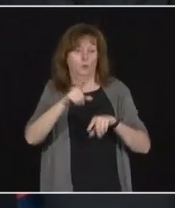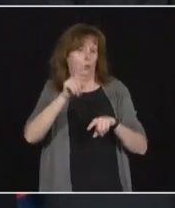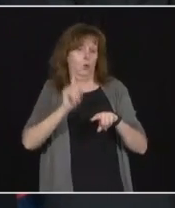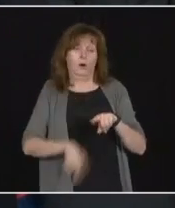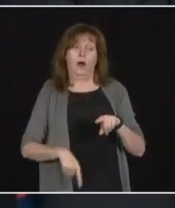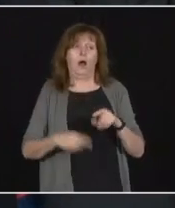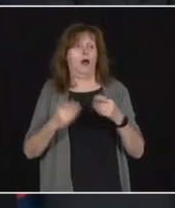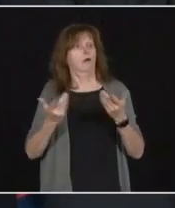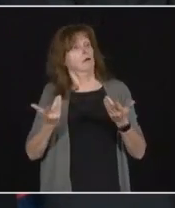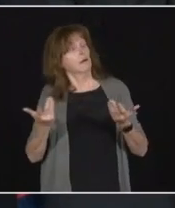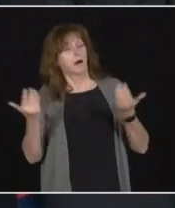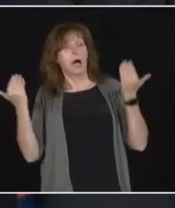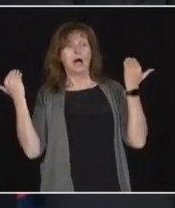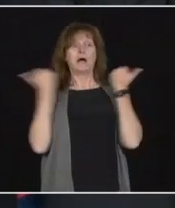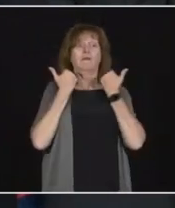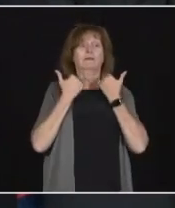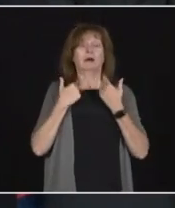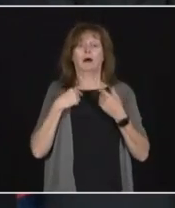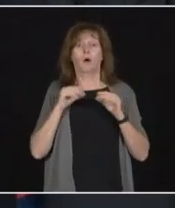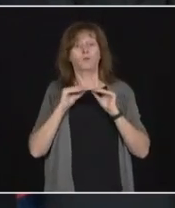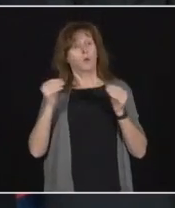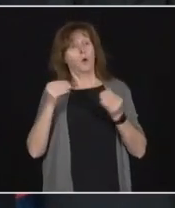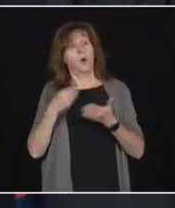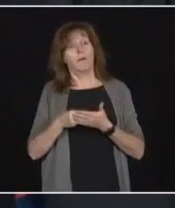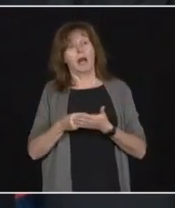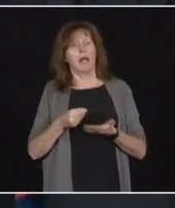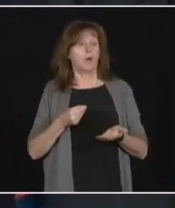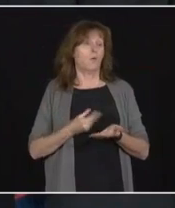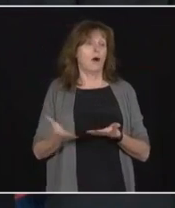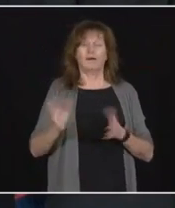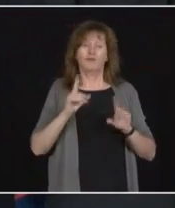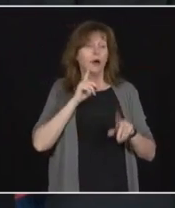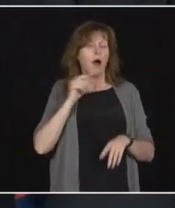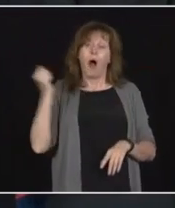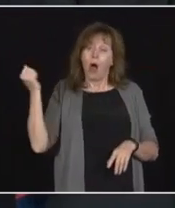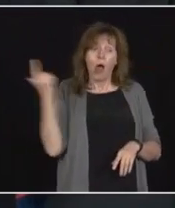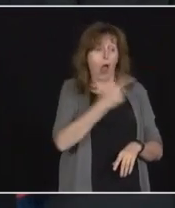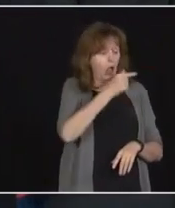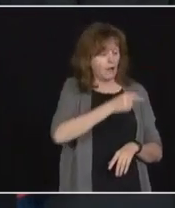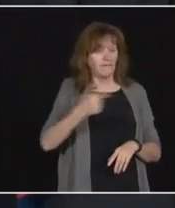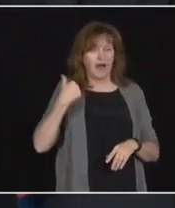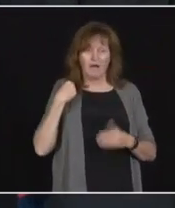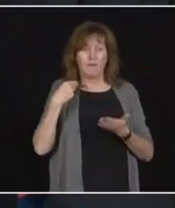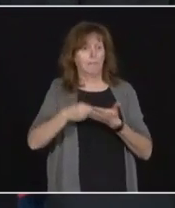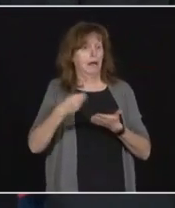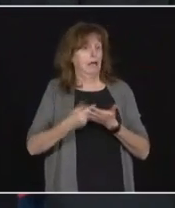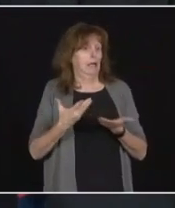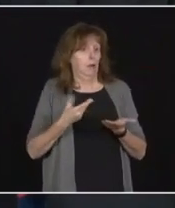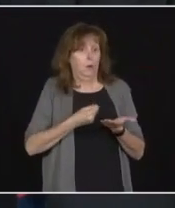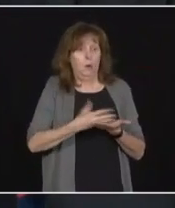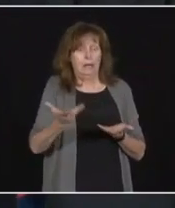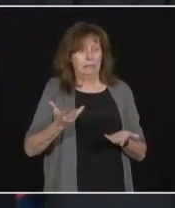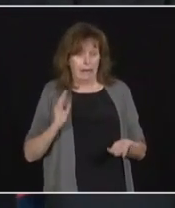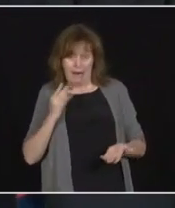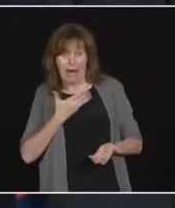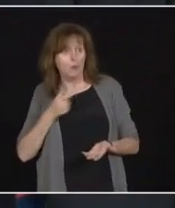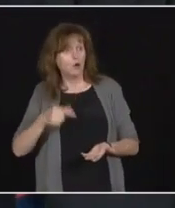Any government, no matter if it's our government or any government, tries to tell you there is no efficiencies we had,